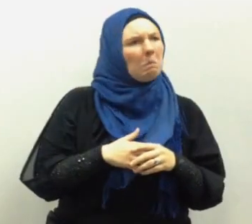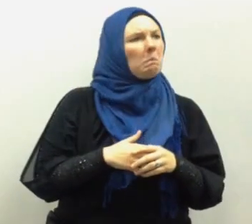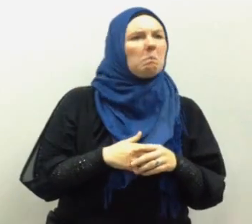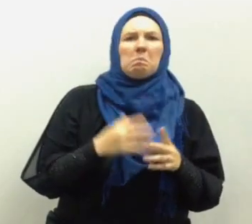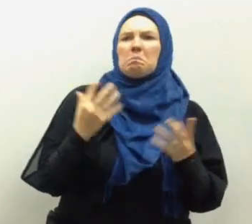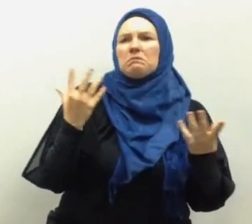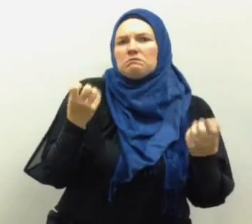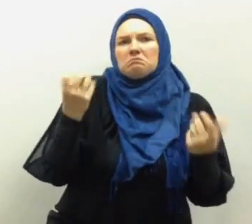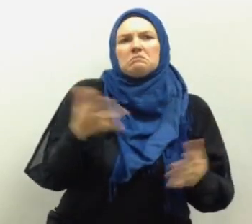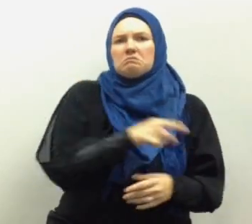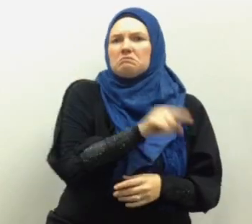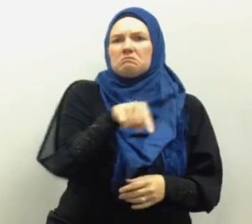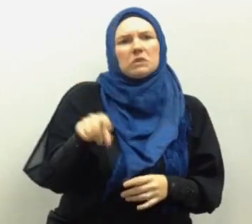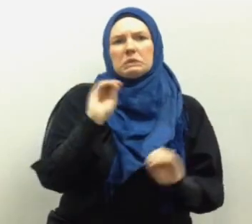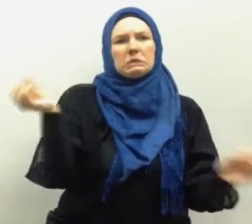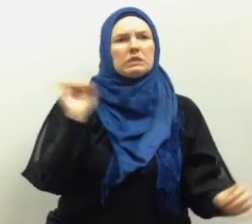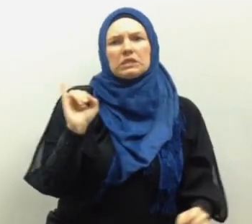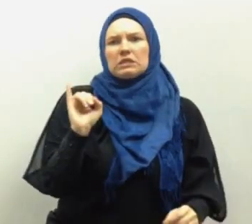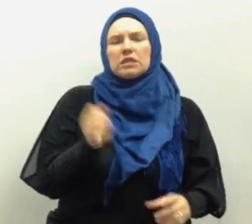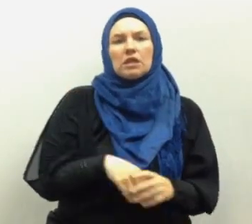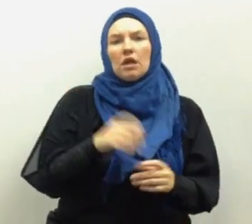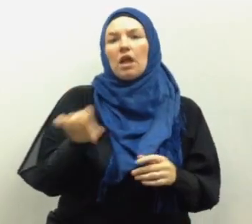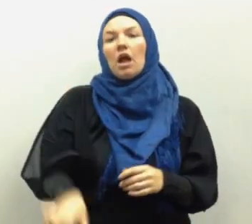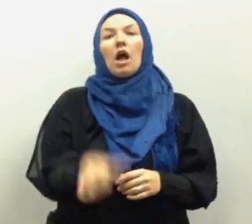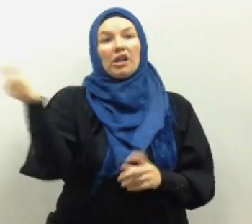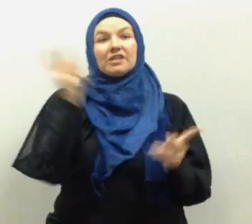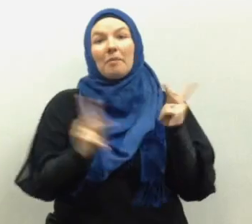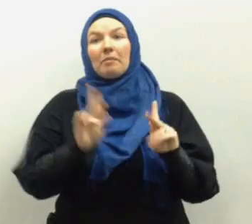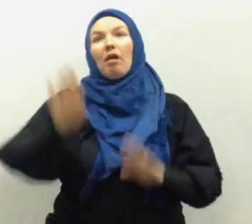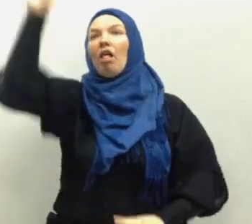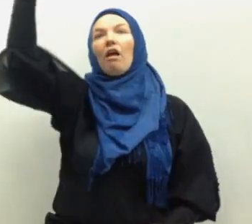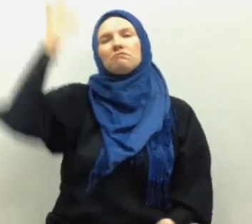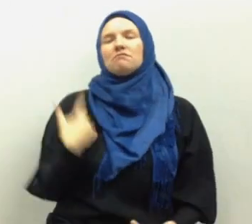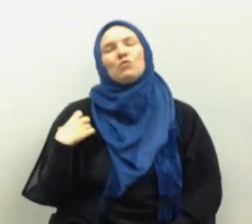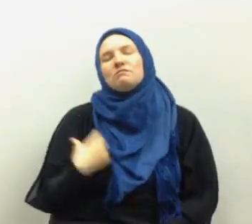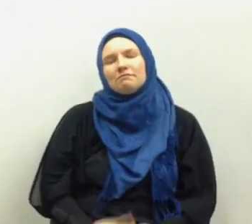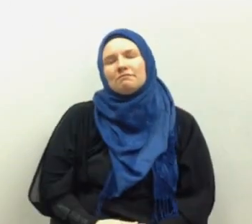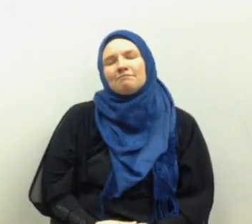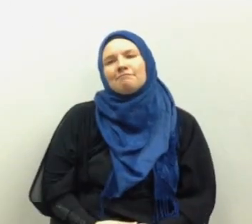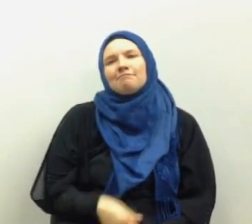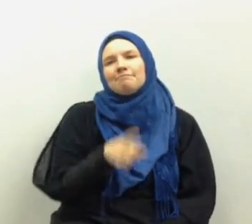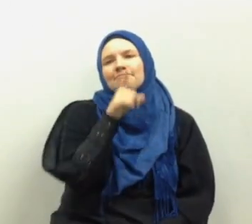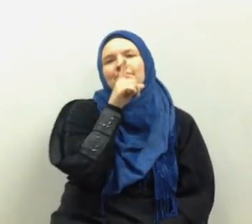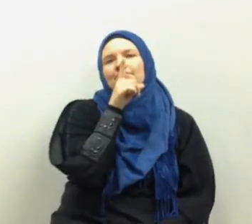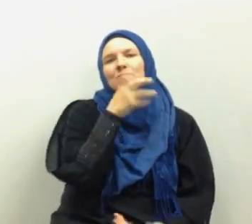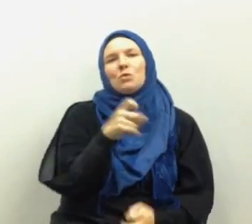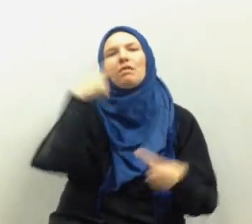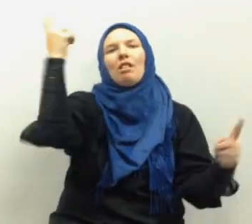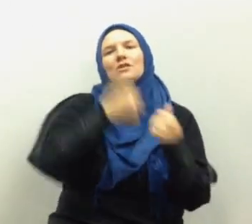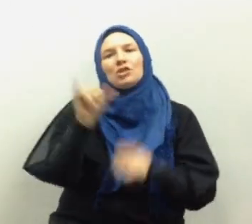so we have quite a few we have quite a few people and others who have not raised their hands because they are shy to say